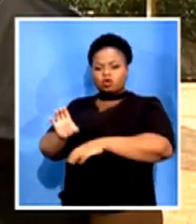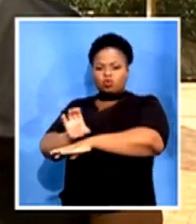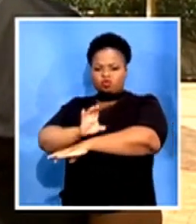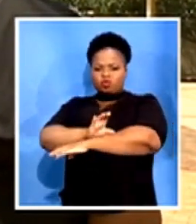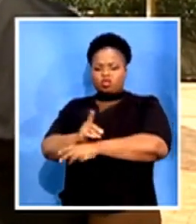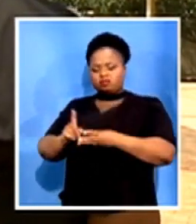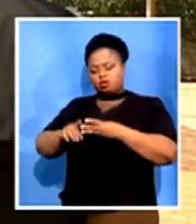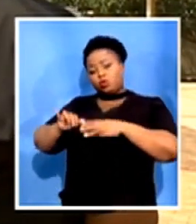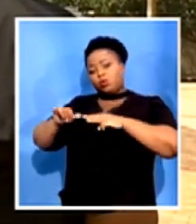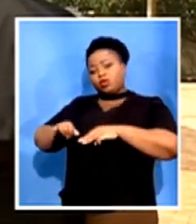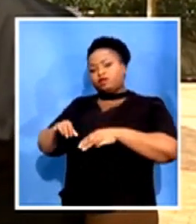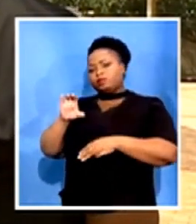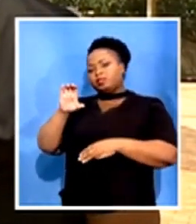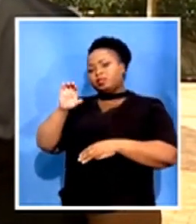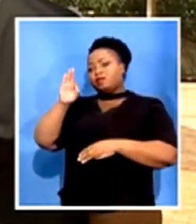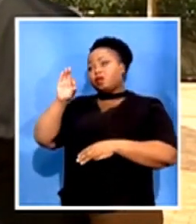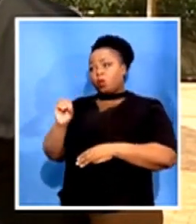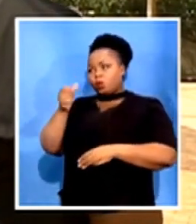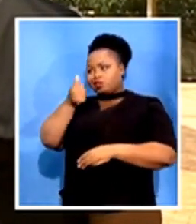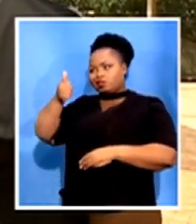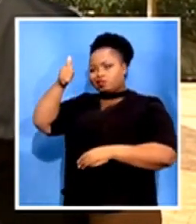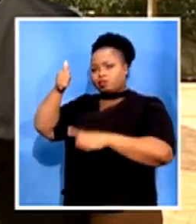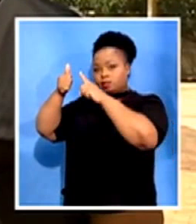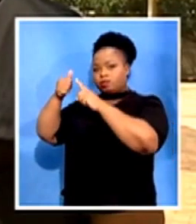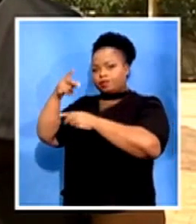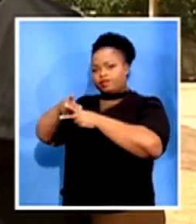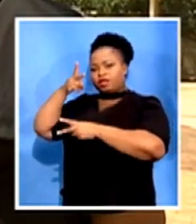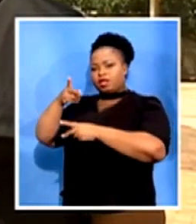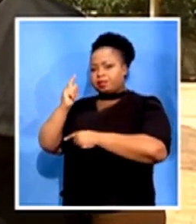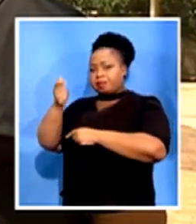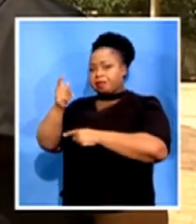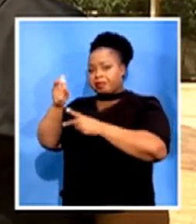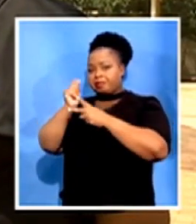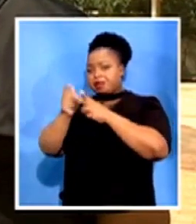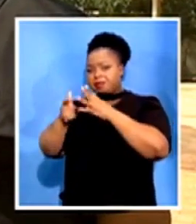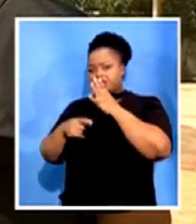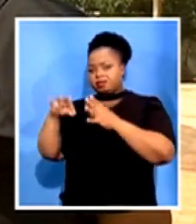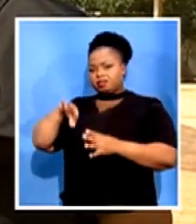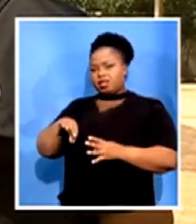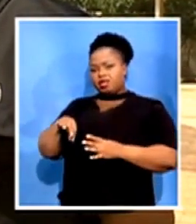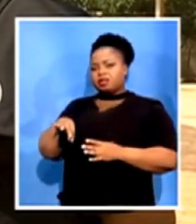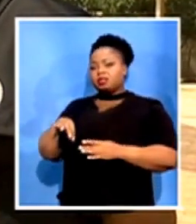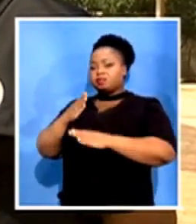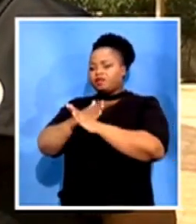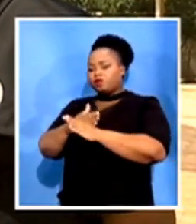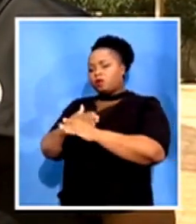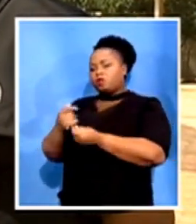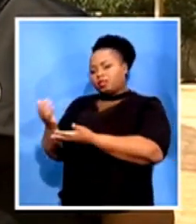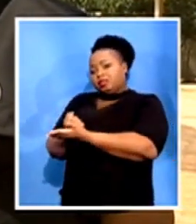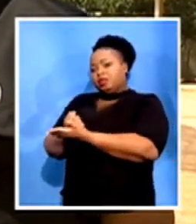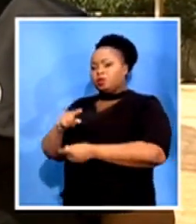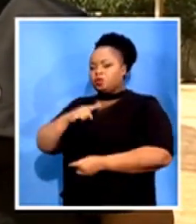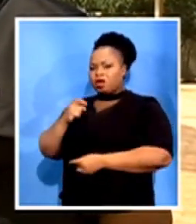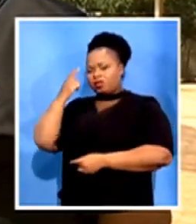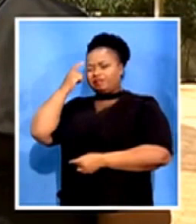who has to finalize the payment of salaries before that is taken. Because we considerate that we cannot take it before